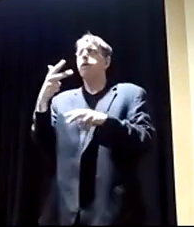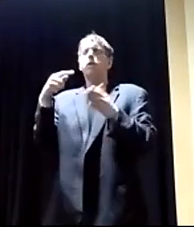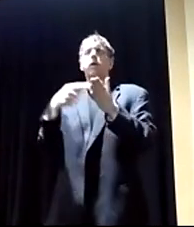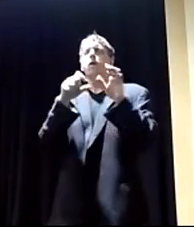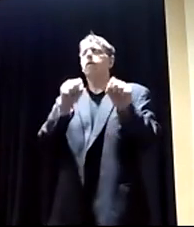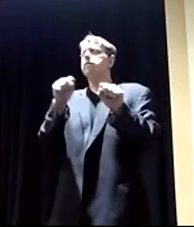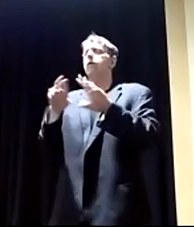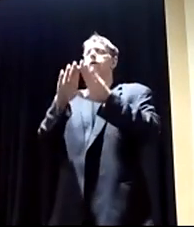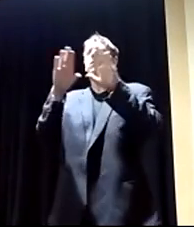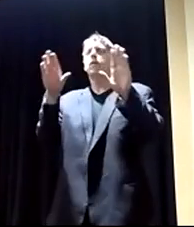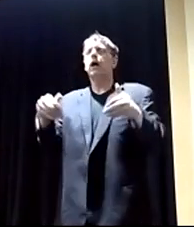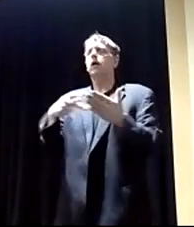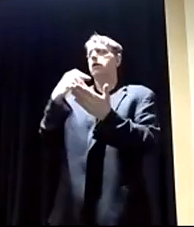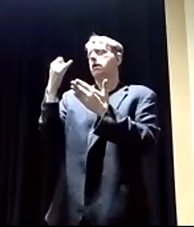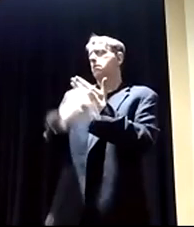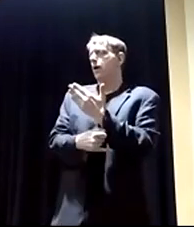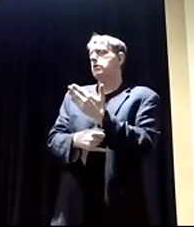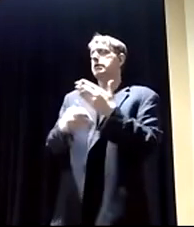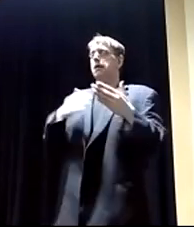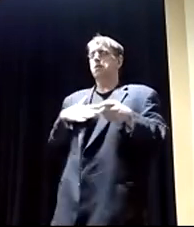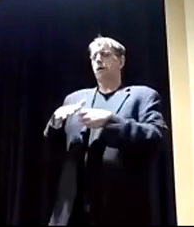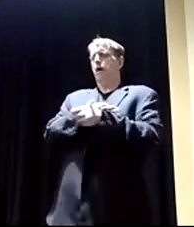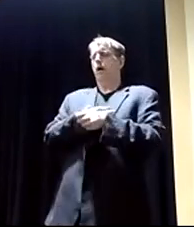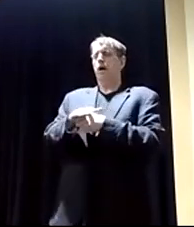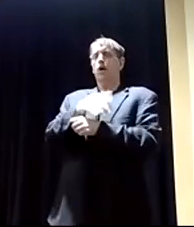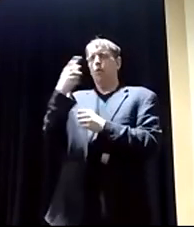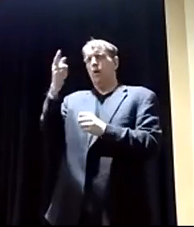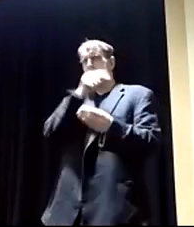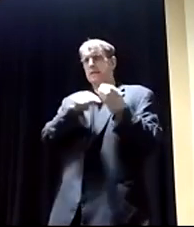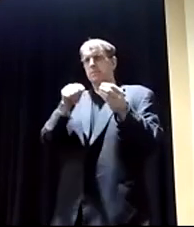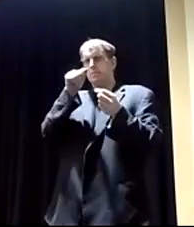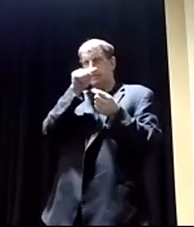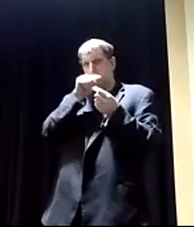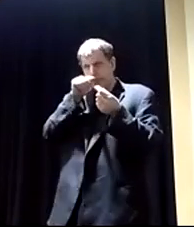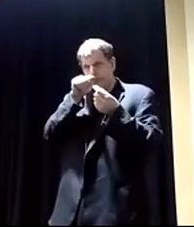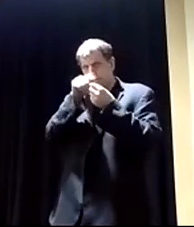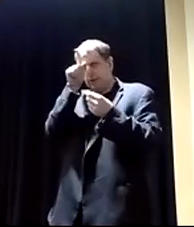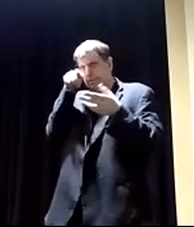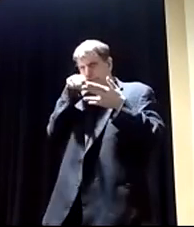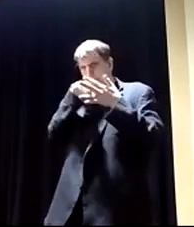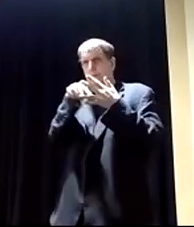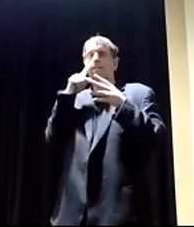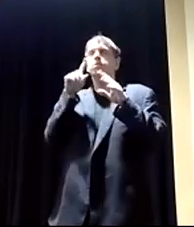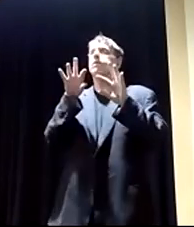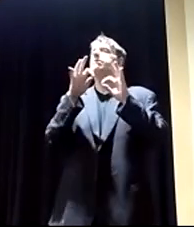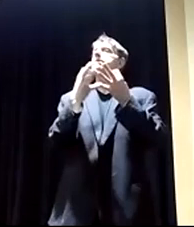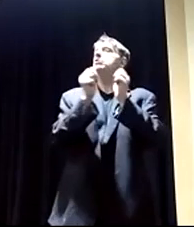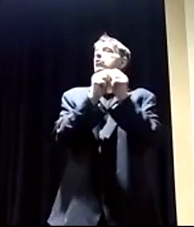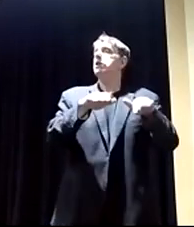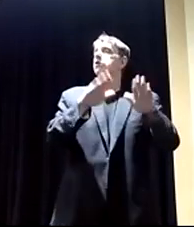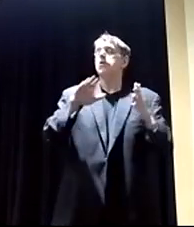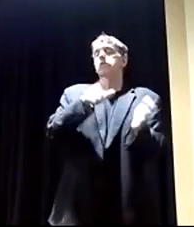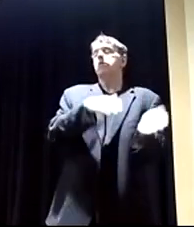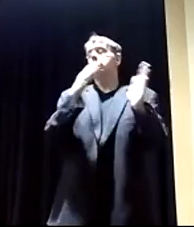housing projects within our borders. One was specifically targeted to families with children. Another was